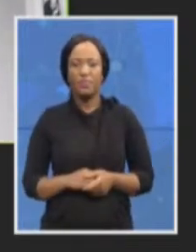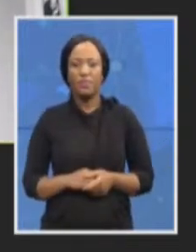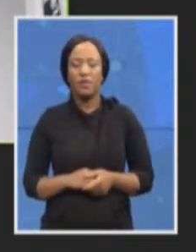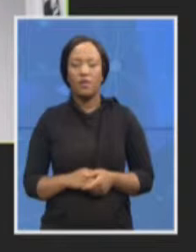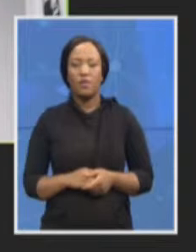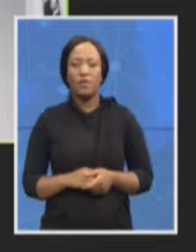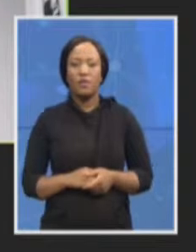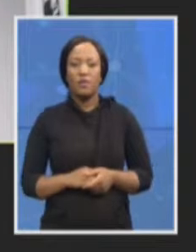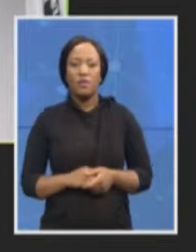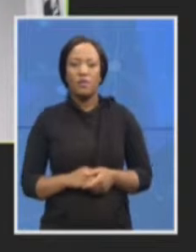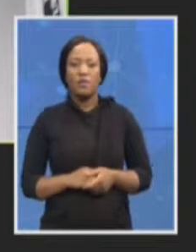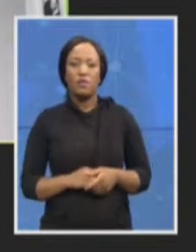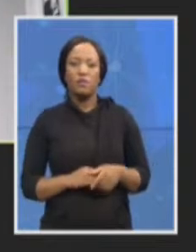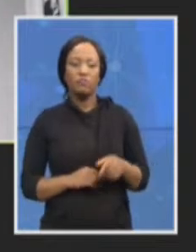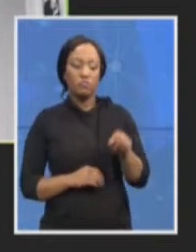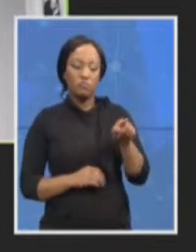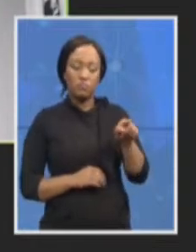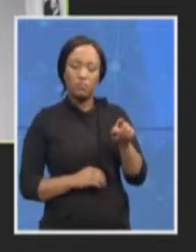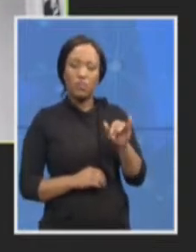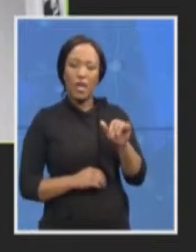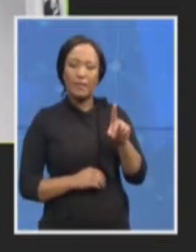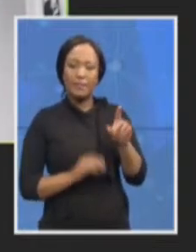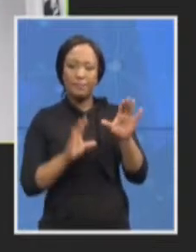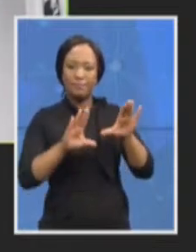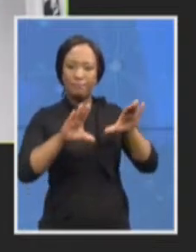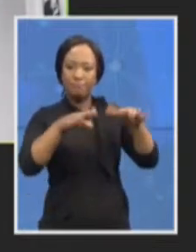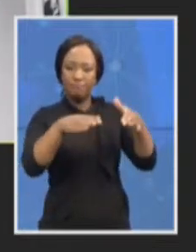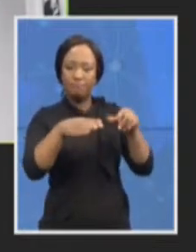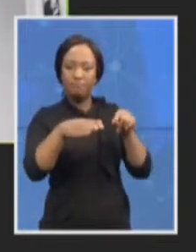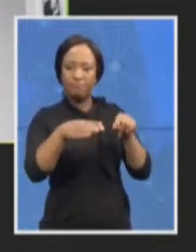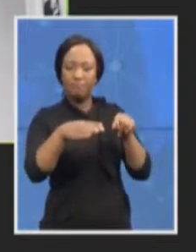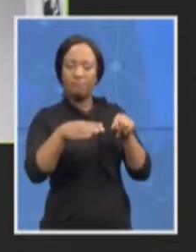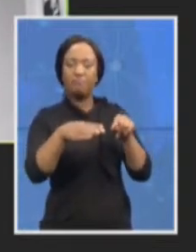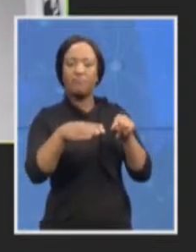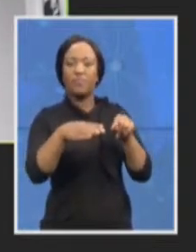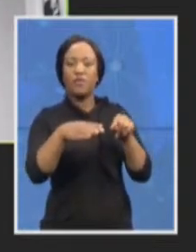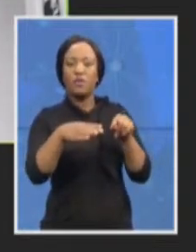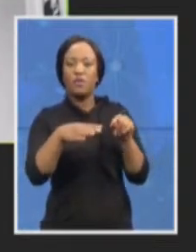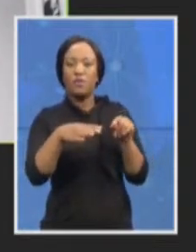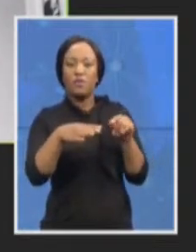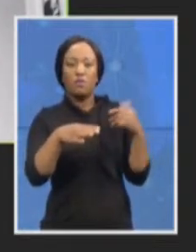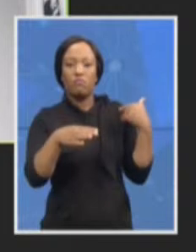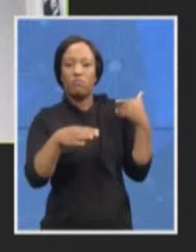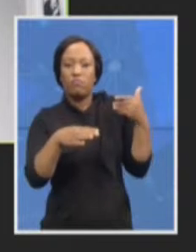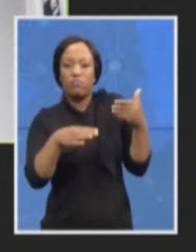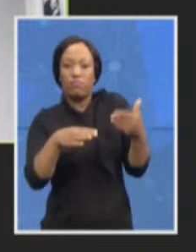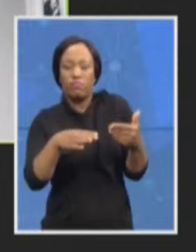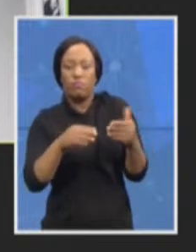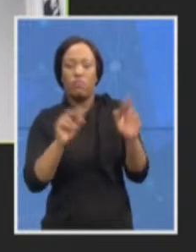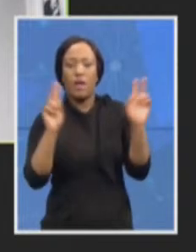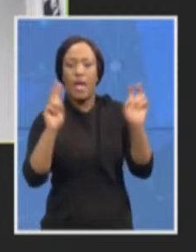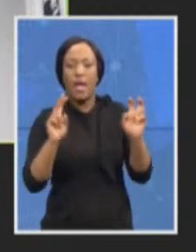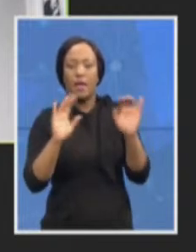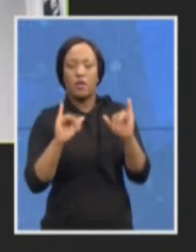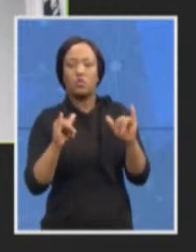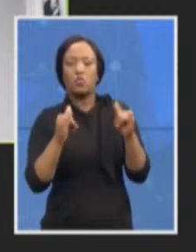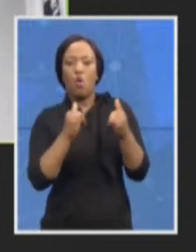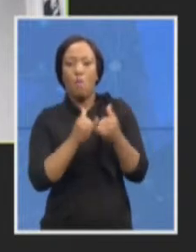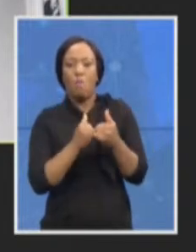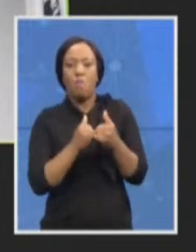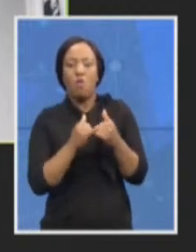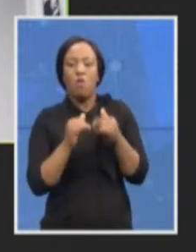the ID has also been dealing with the ESCAM matter, but focusing on the Kusila power station as one of its legs,